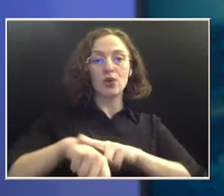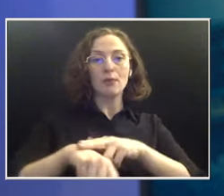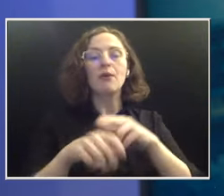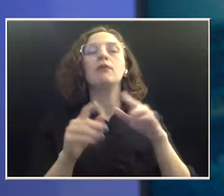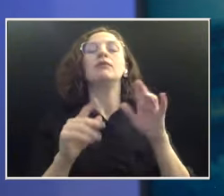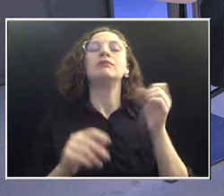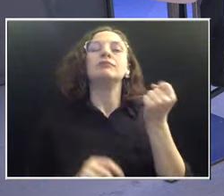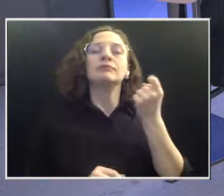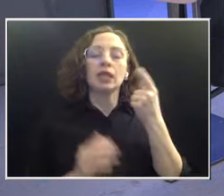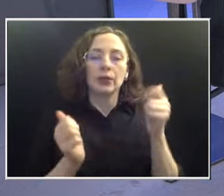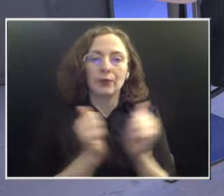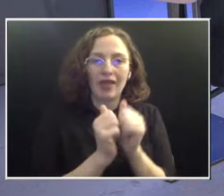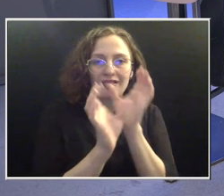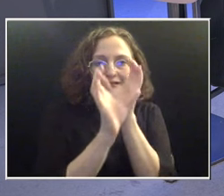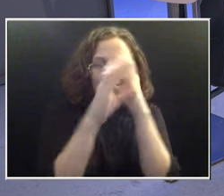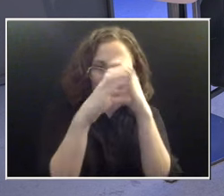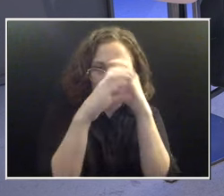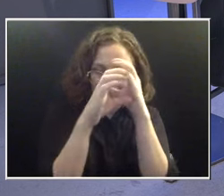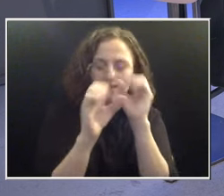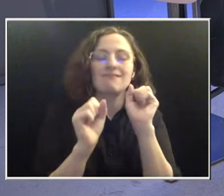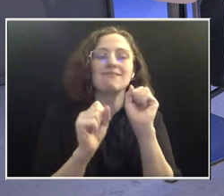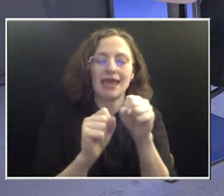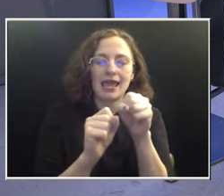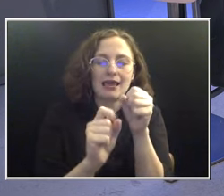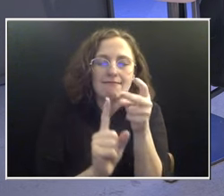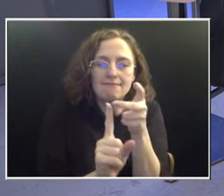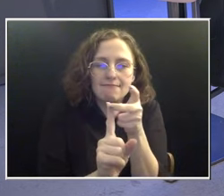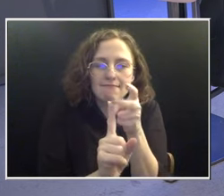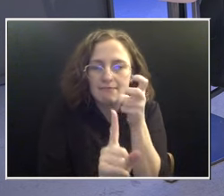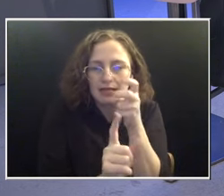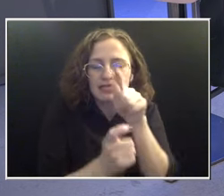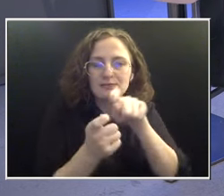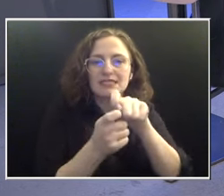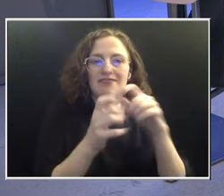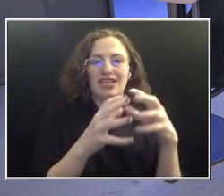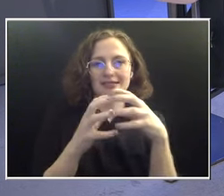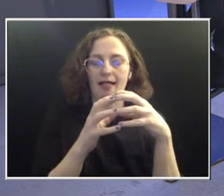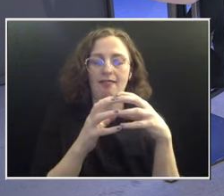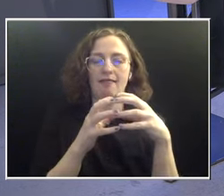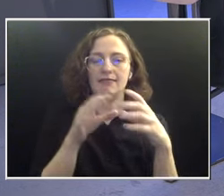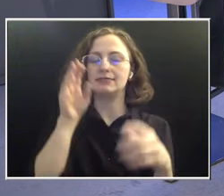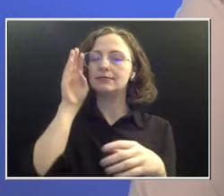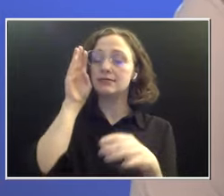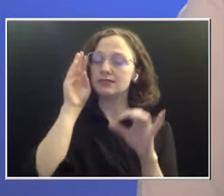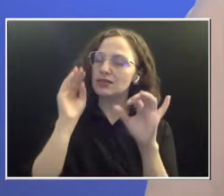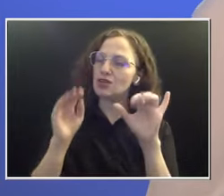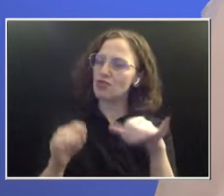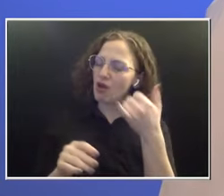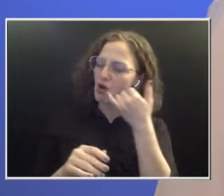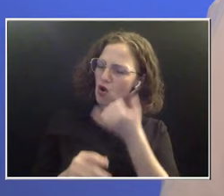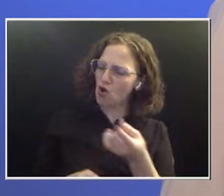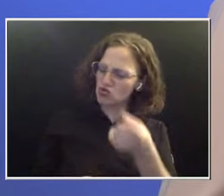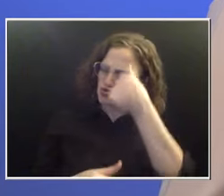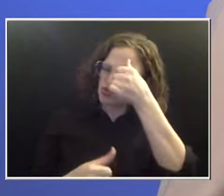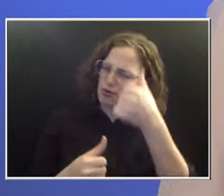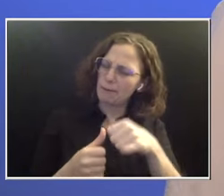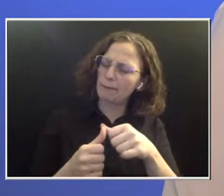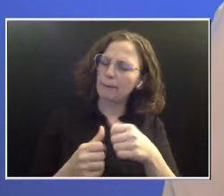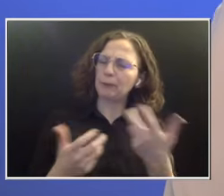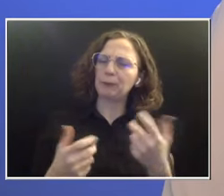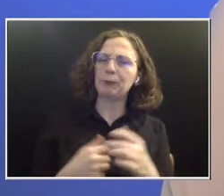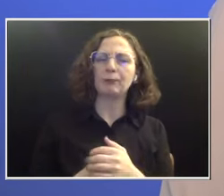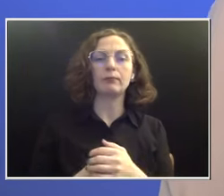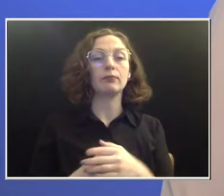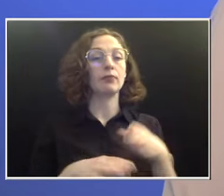So what do you remember about that call from Dr. Jewell? So after I had my colposcopy, my regular